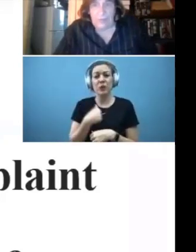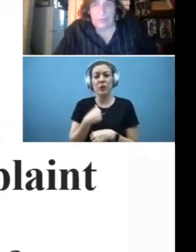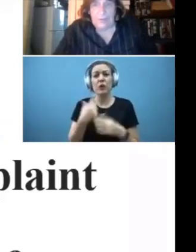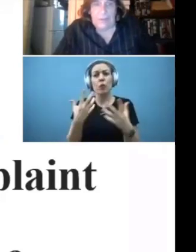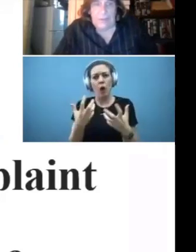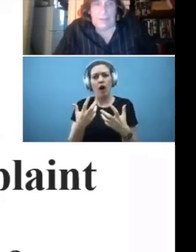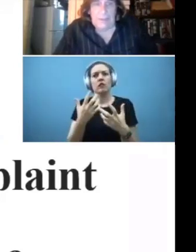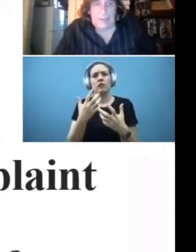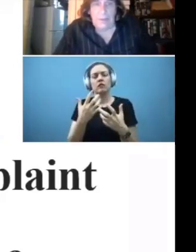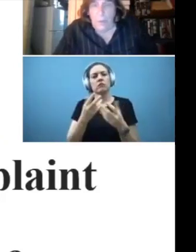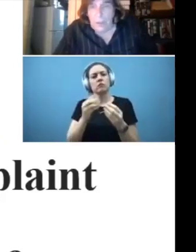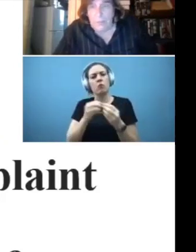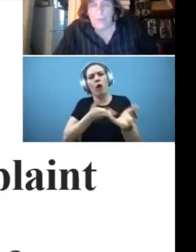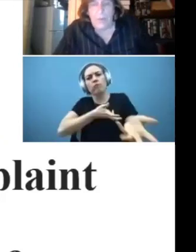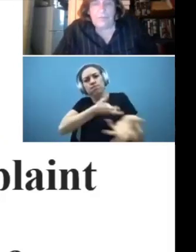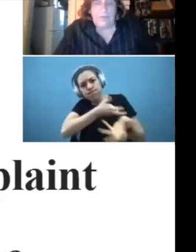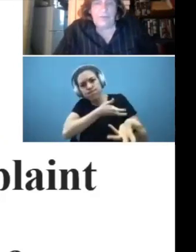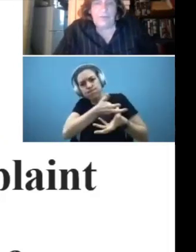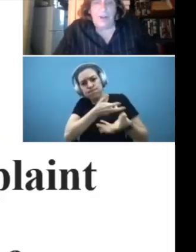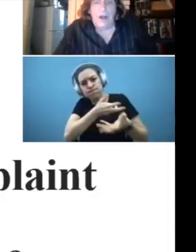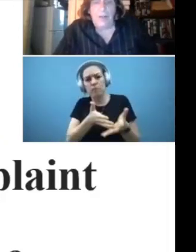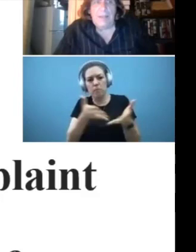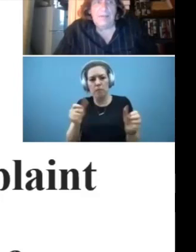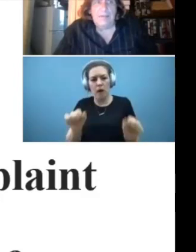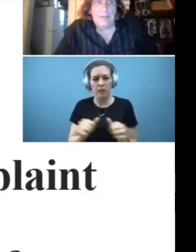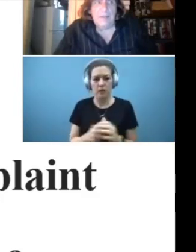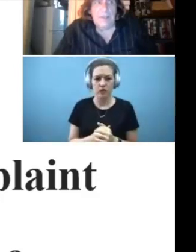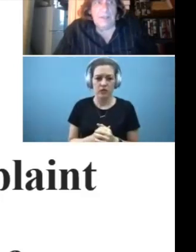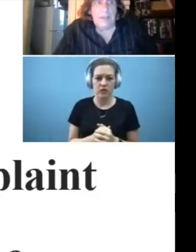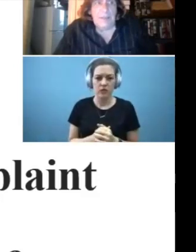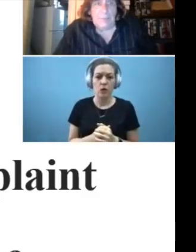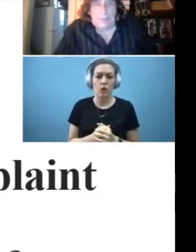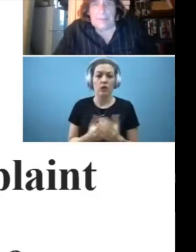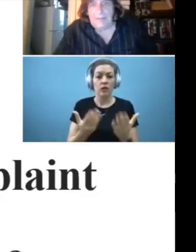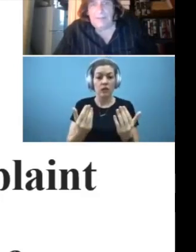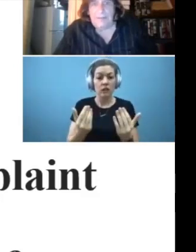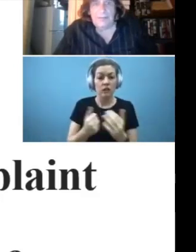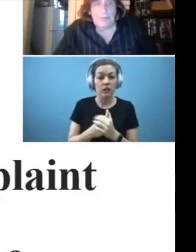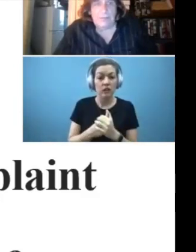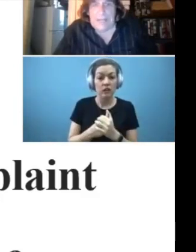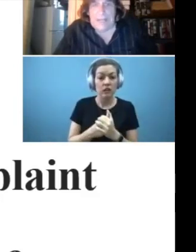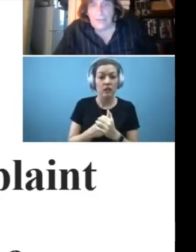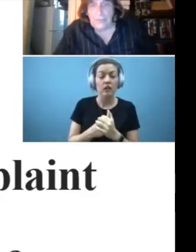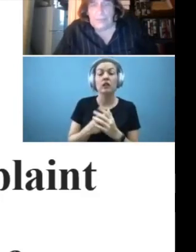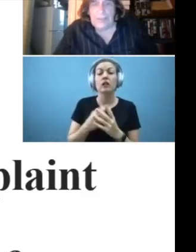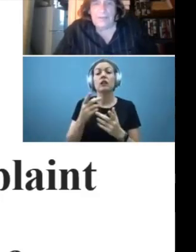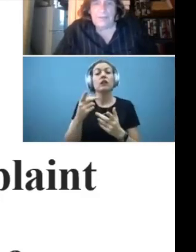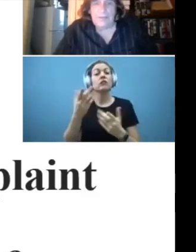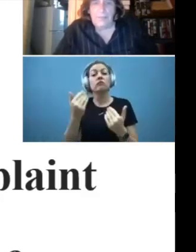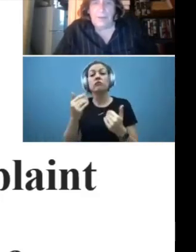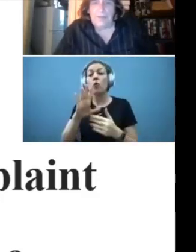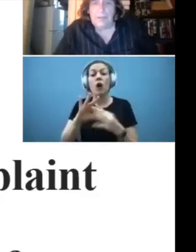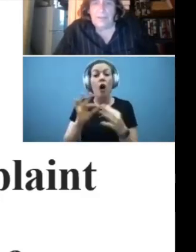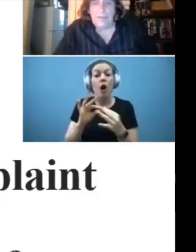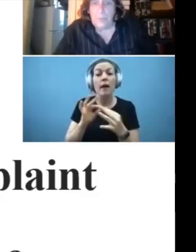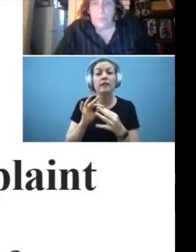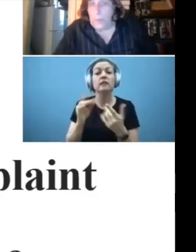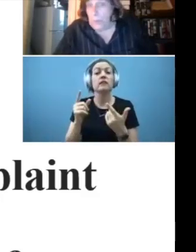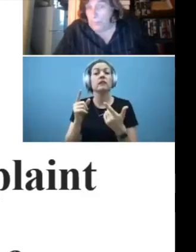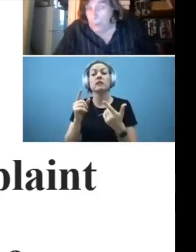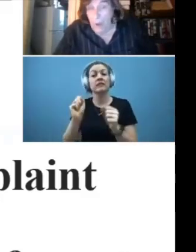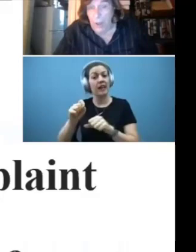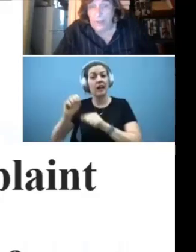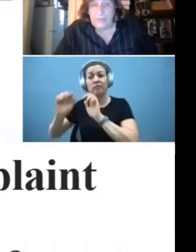possible. We welcome your questions and your comments. There are places, sort of natural places in the presentation,